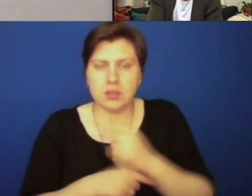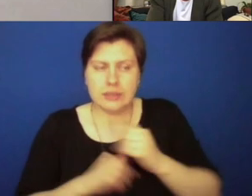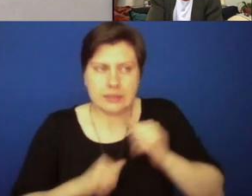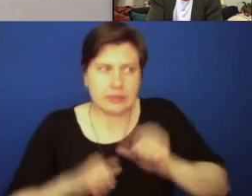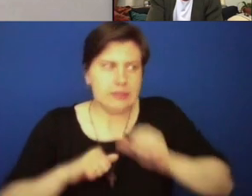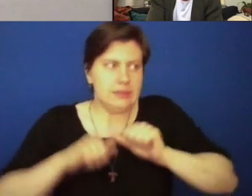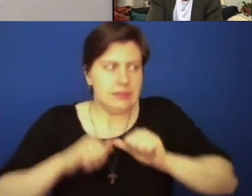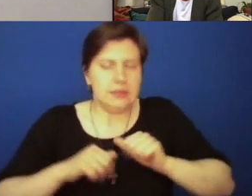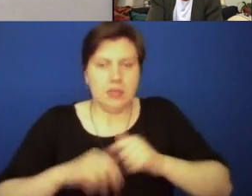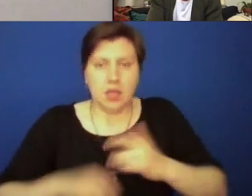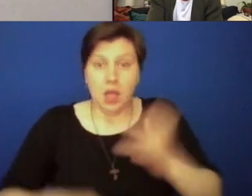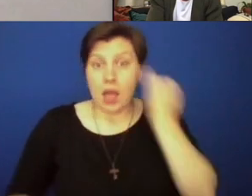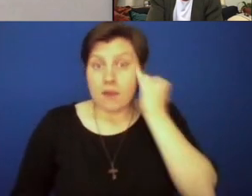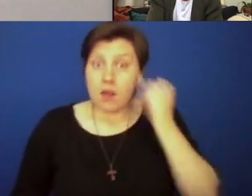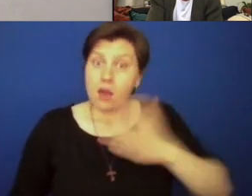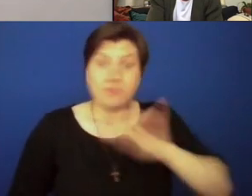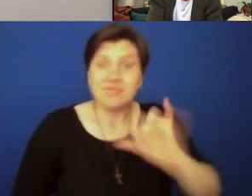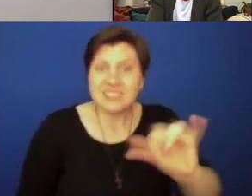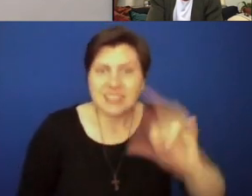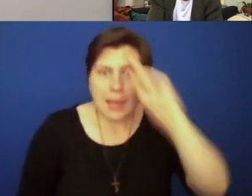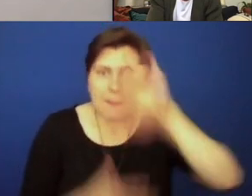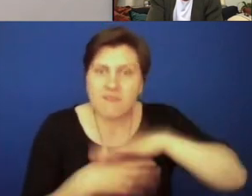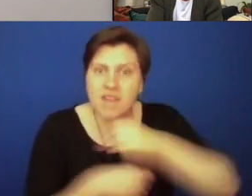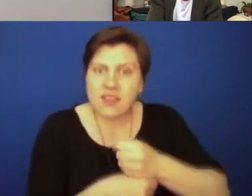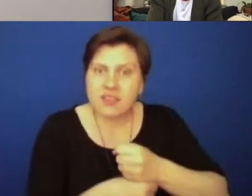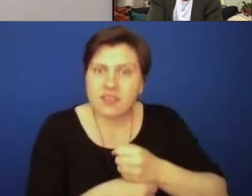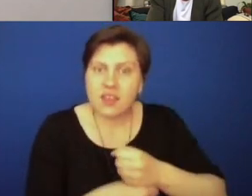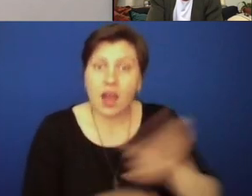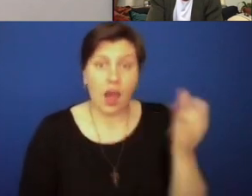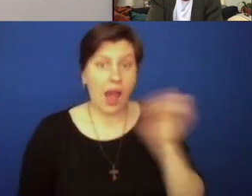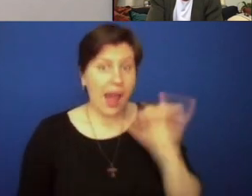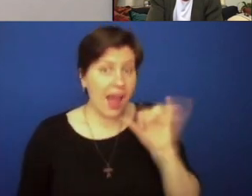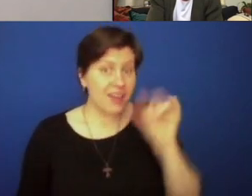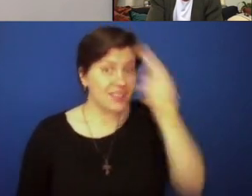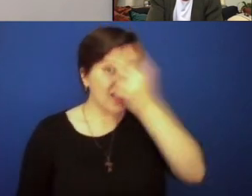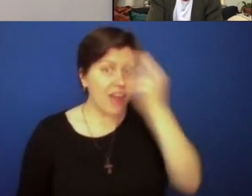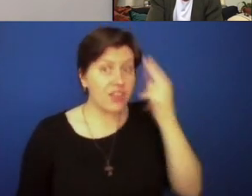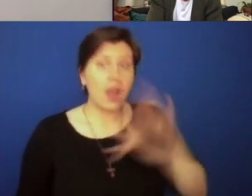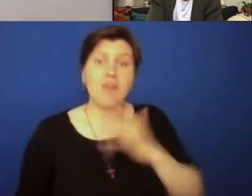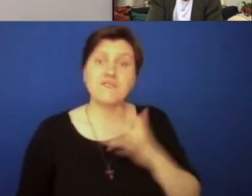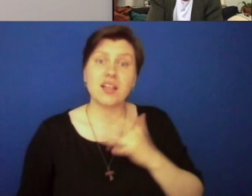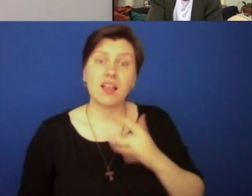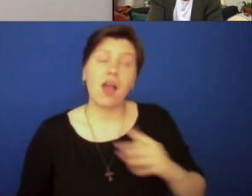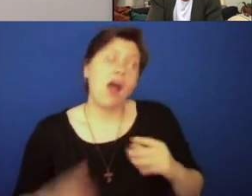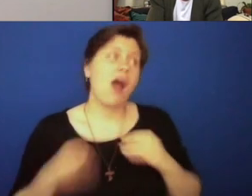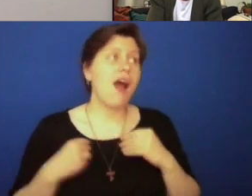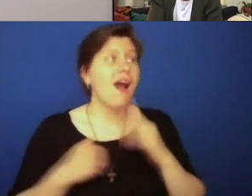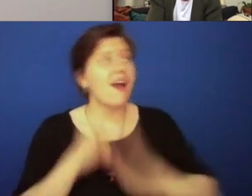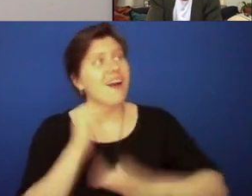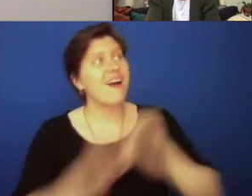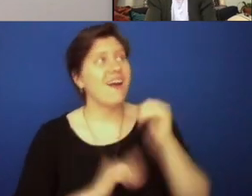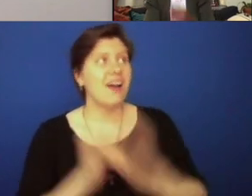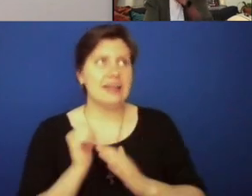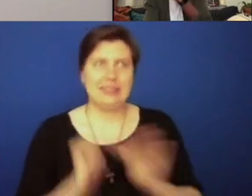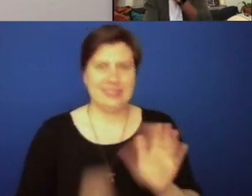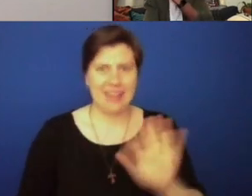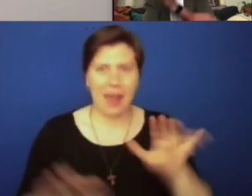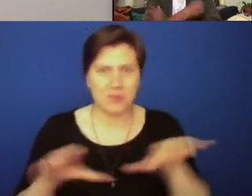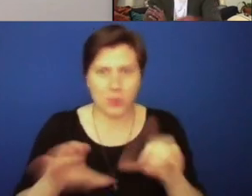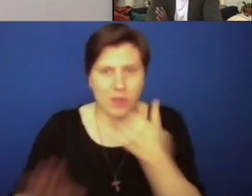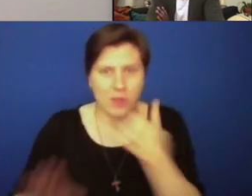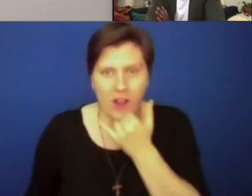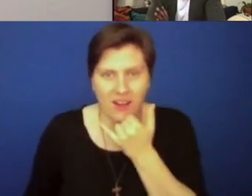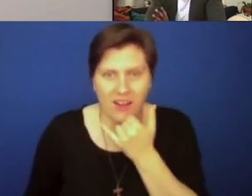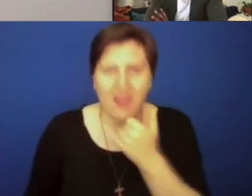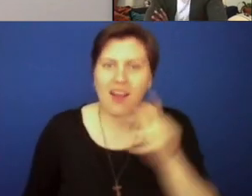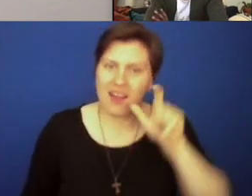Just like with our faith, if I feel comfortable and complacent as a Catholic, perhaps I'm not doing it right. So I need